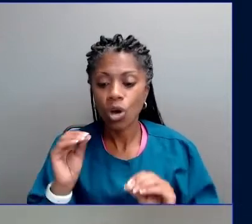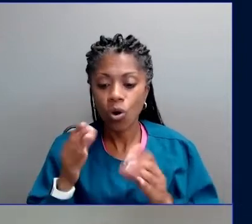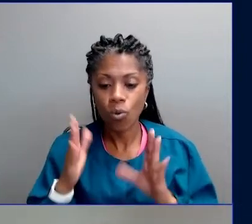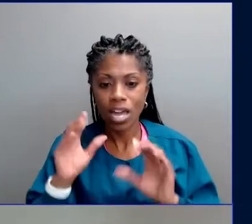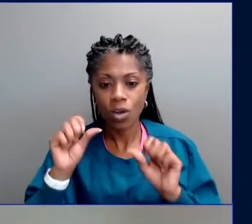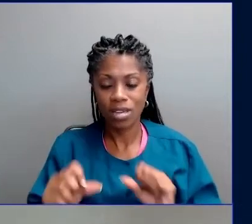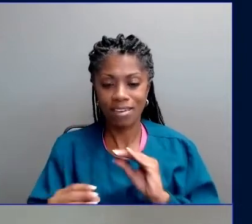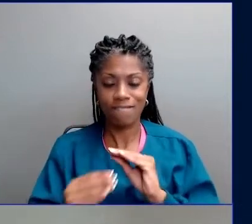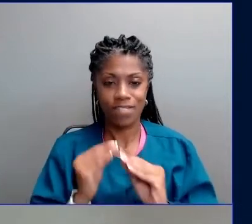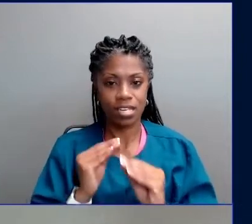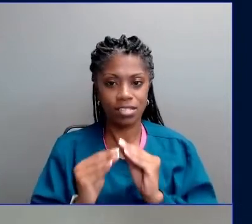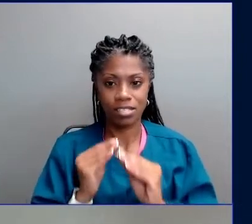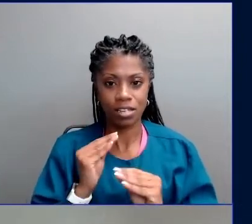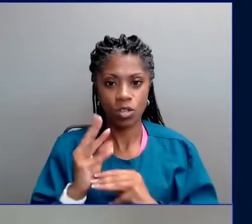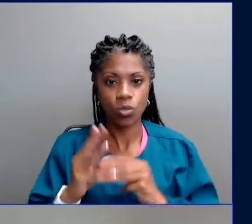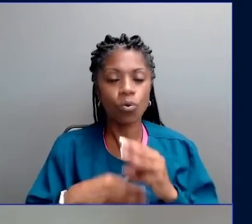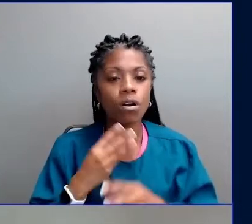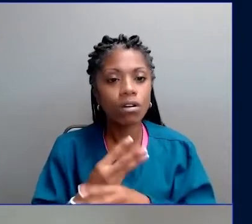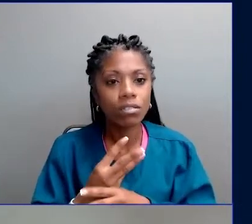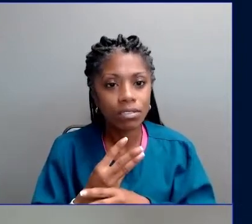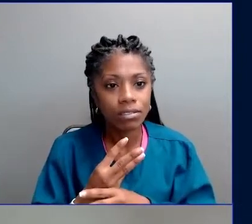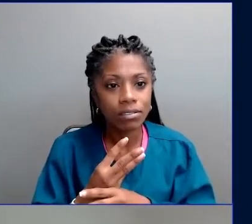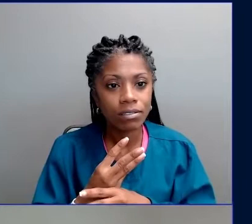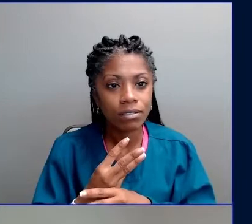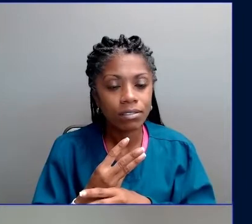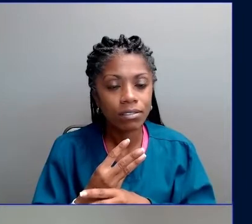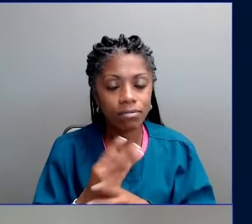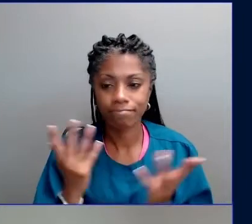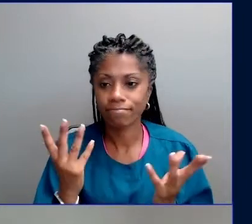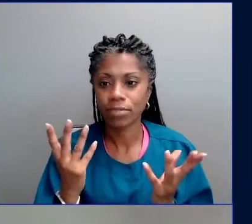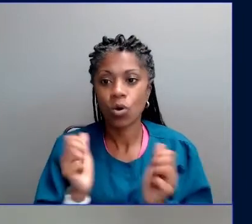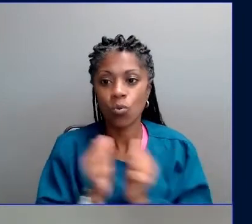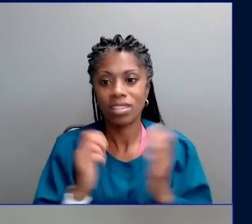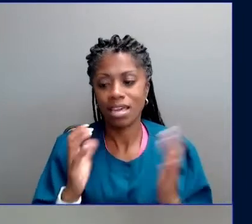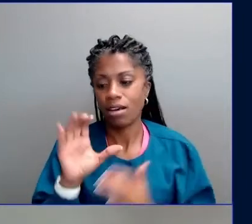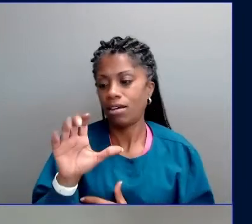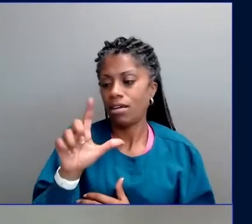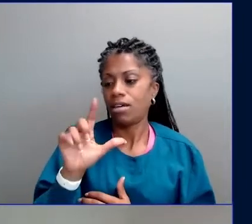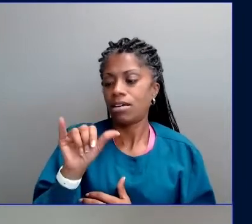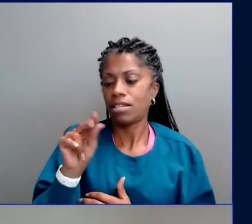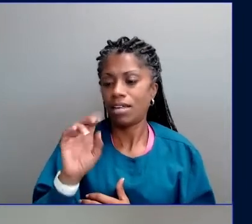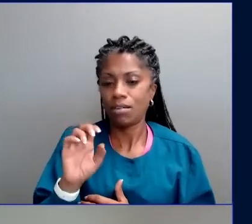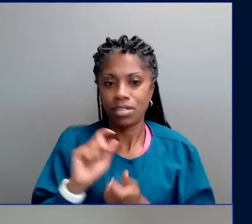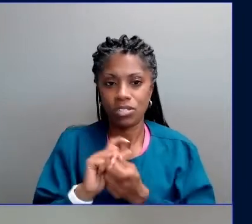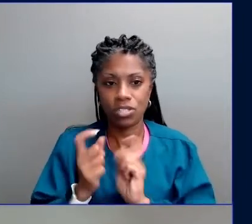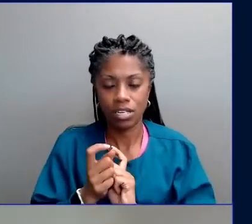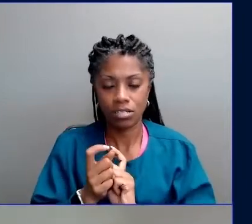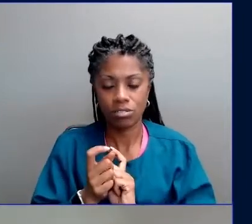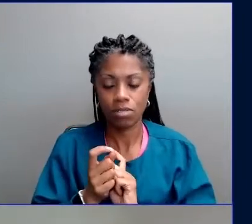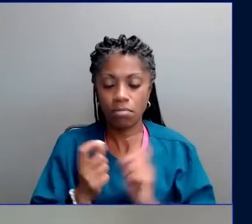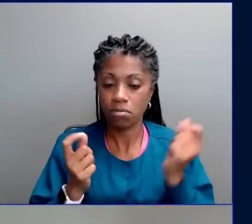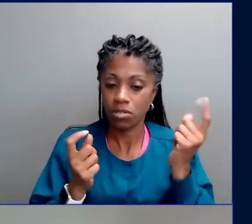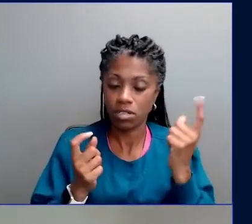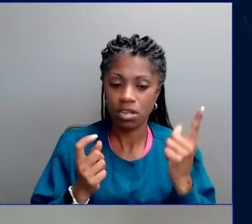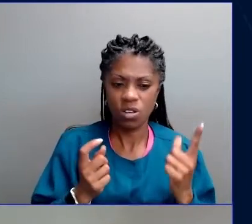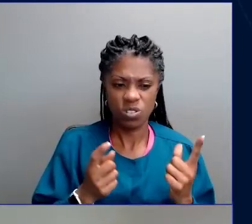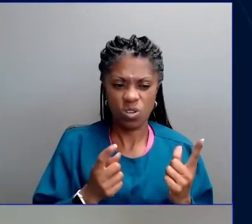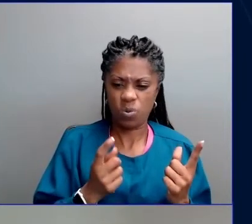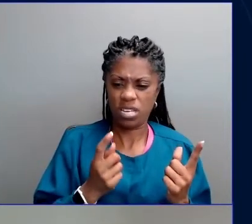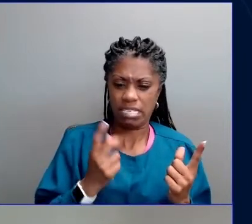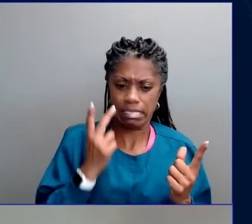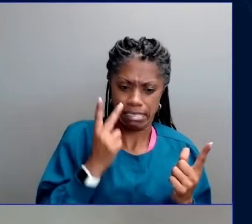we don't fix climate change. If that's the case, why are we not treating this like the crisis that it is?